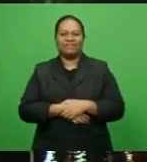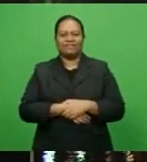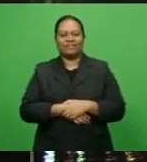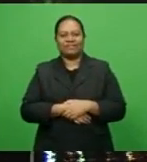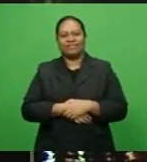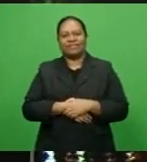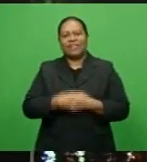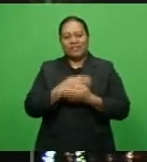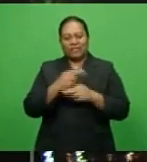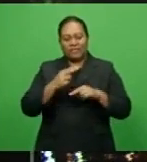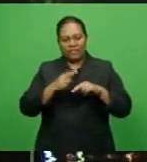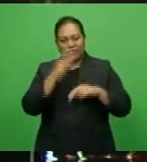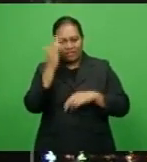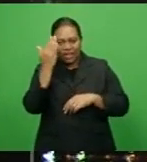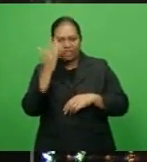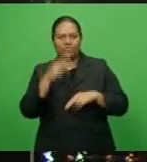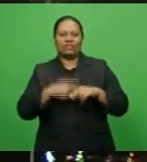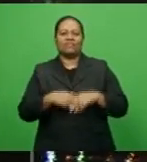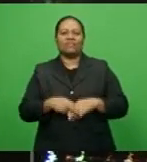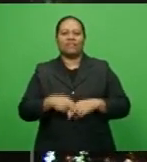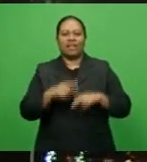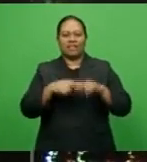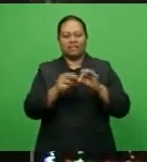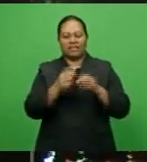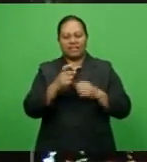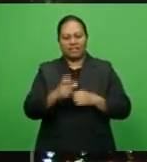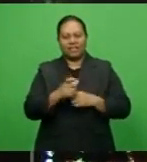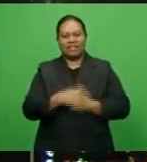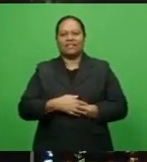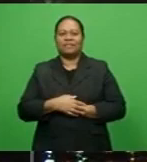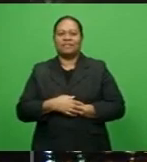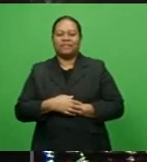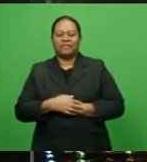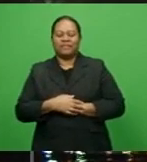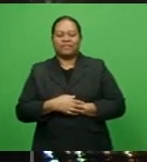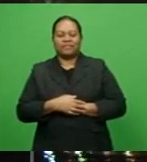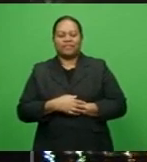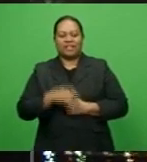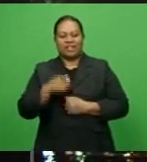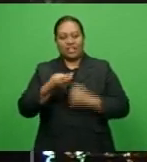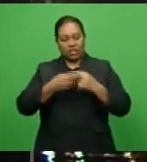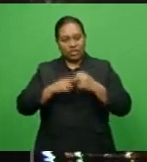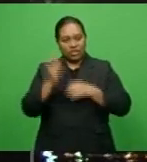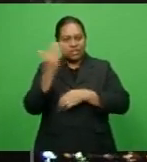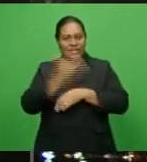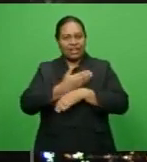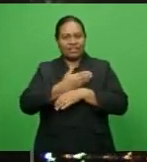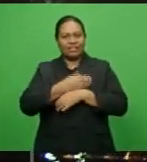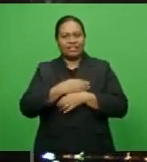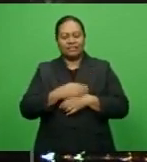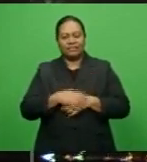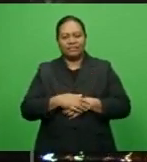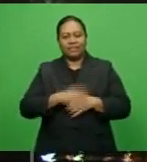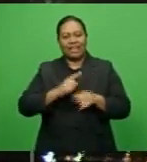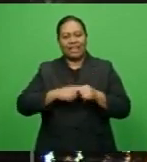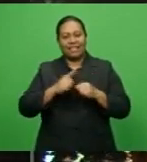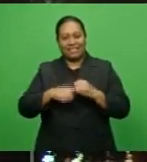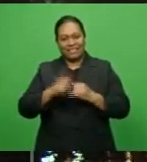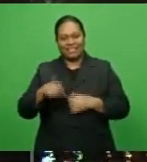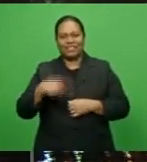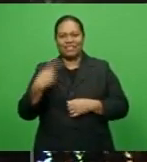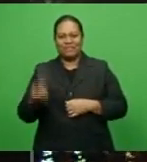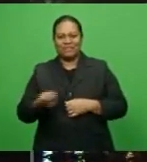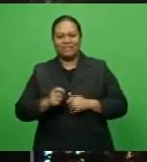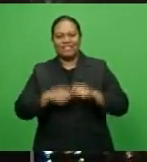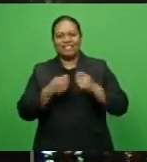By the Facebook page FBC News and our Twitter page at FBC underscore News. That's your news for tonight. Until tomorrow from